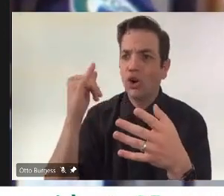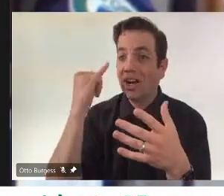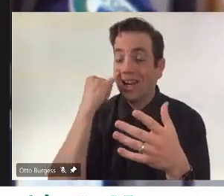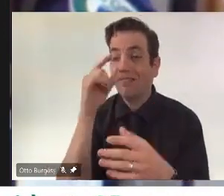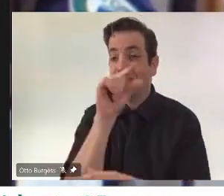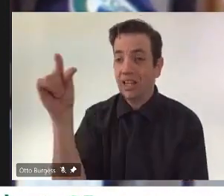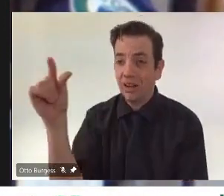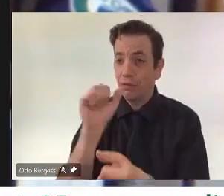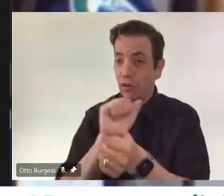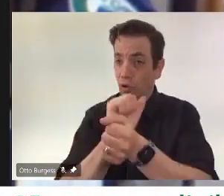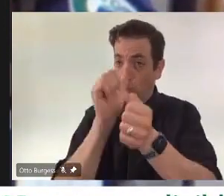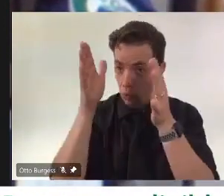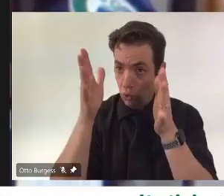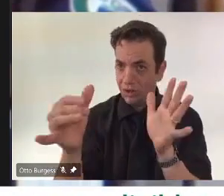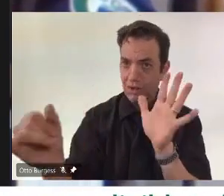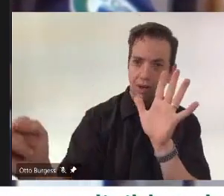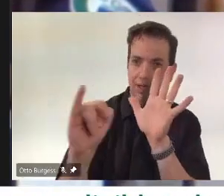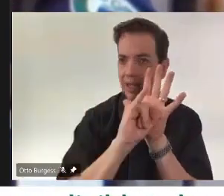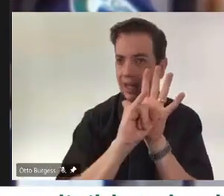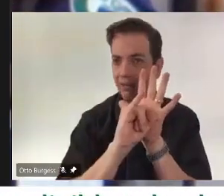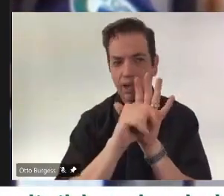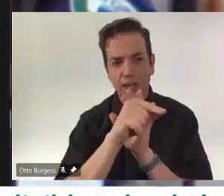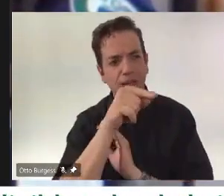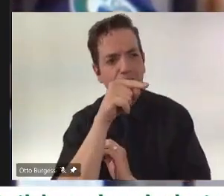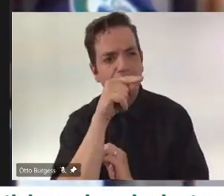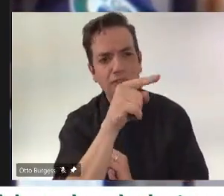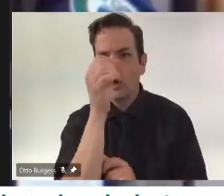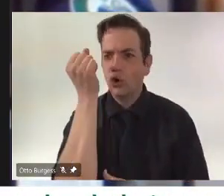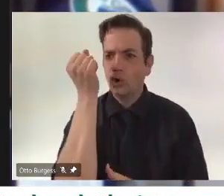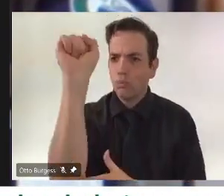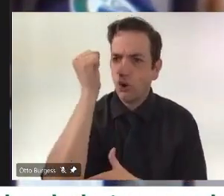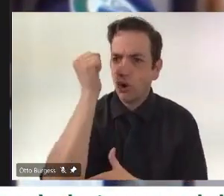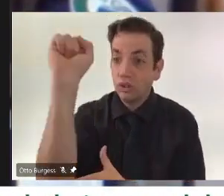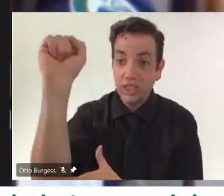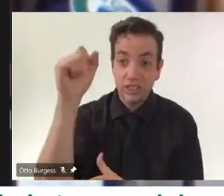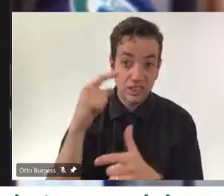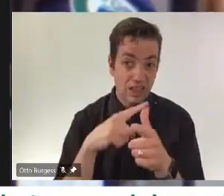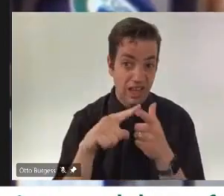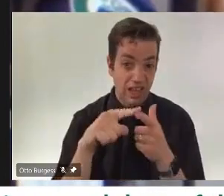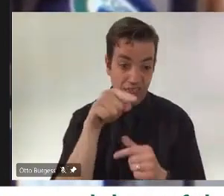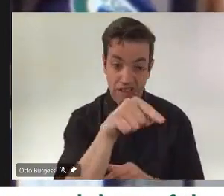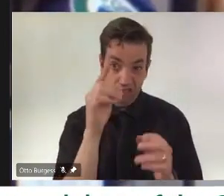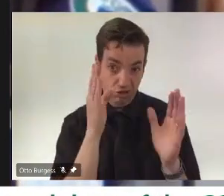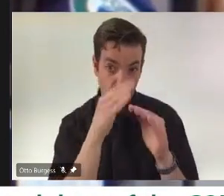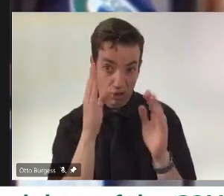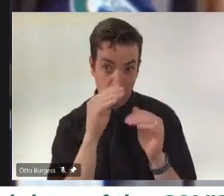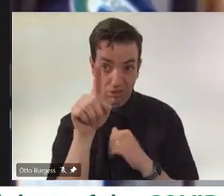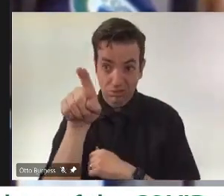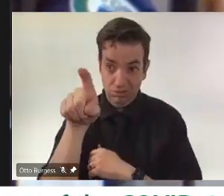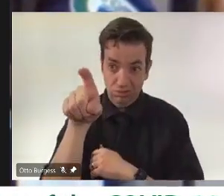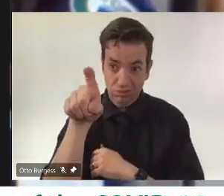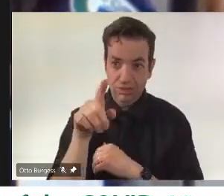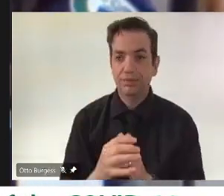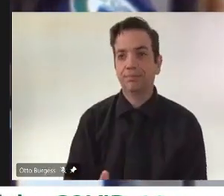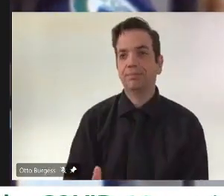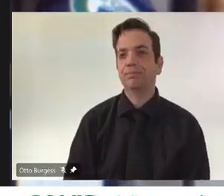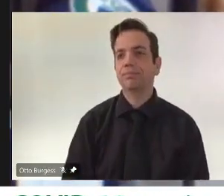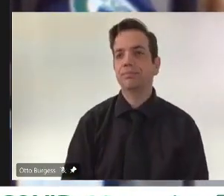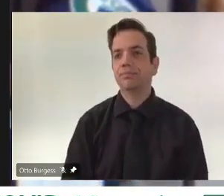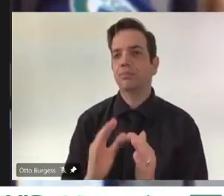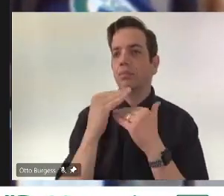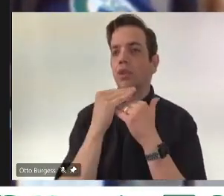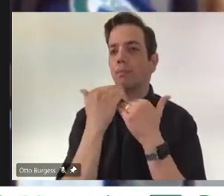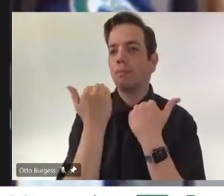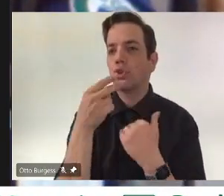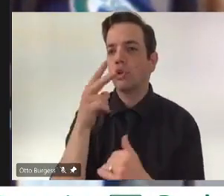at these rallies, whether there'll be consequences? Yeah, it's part of what we have for options in